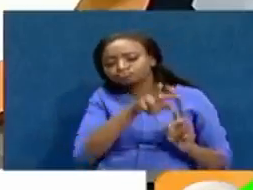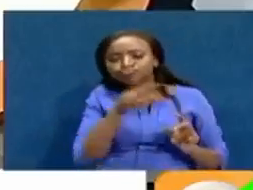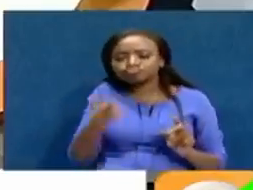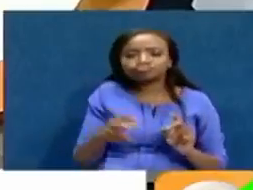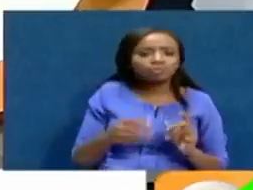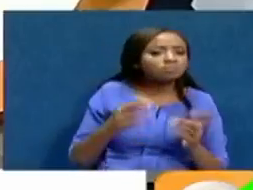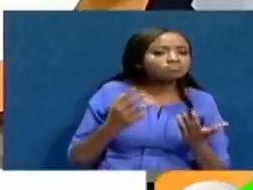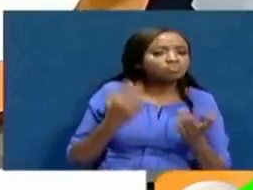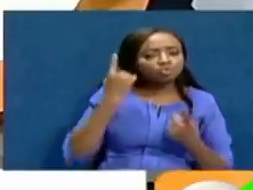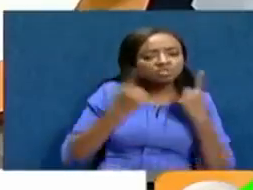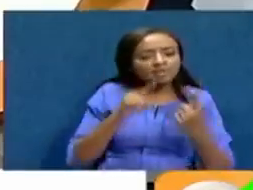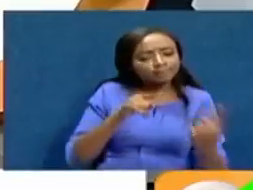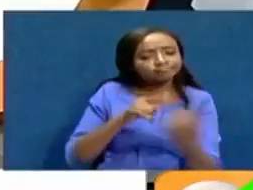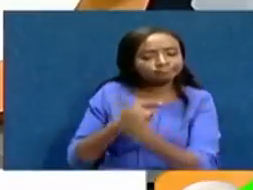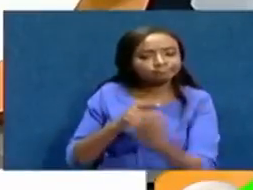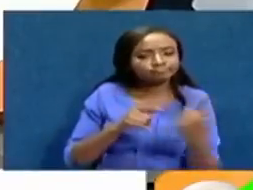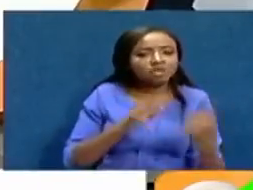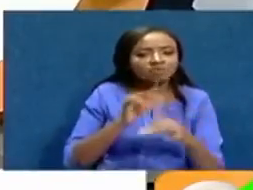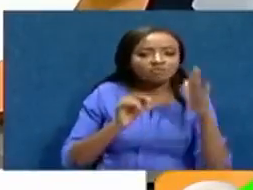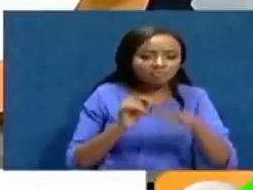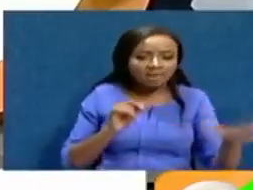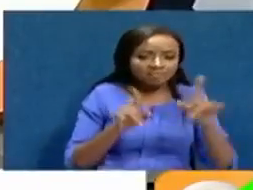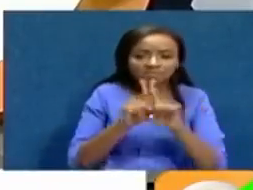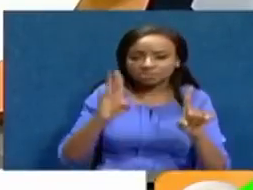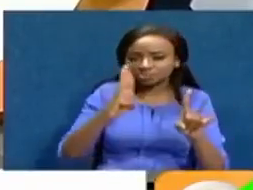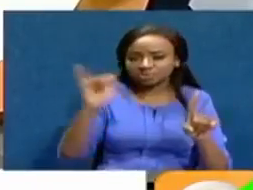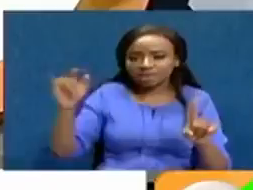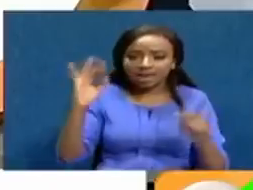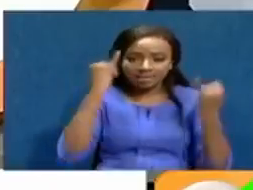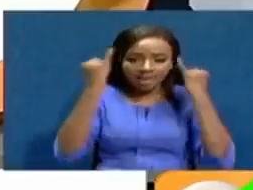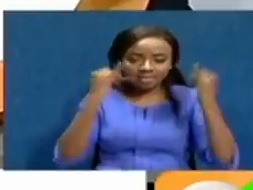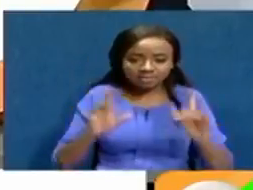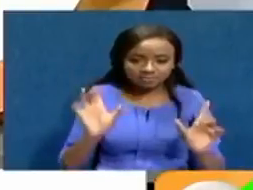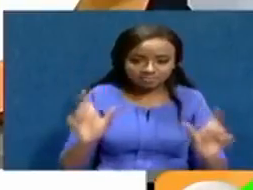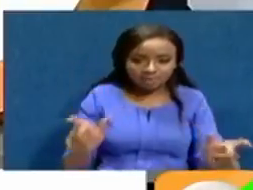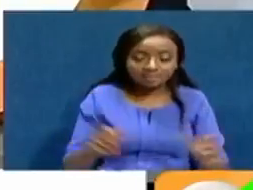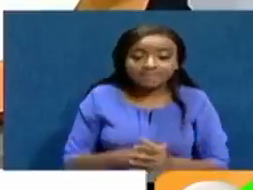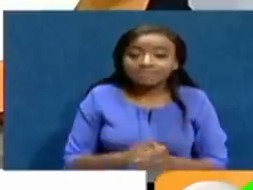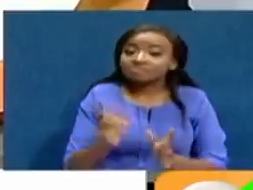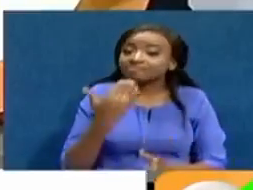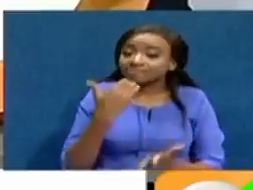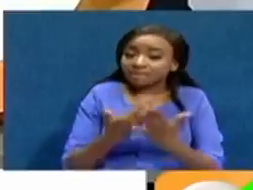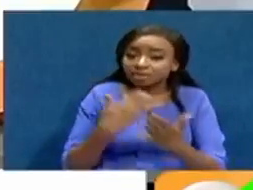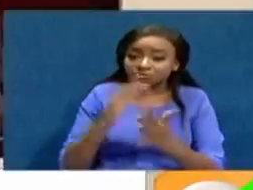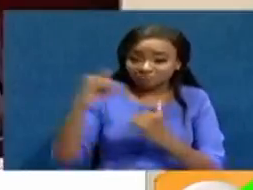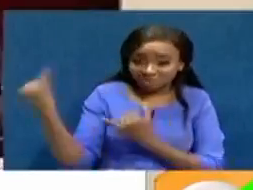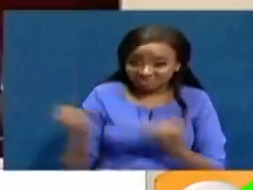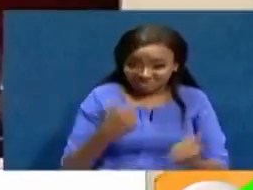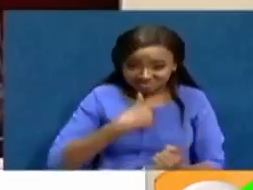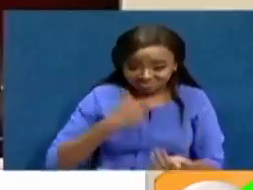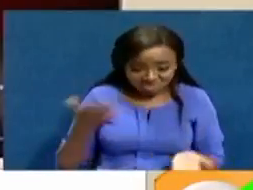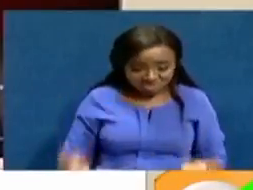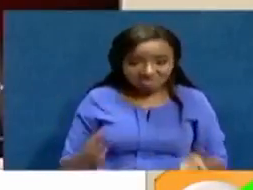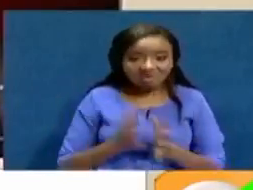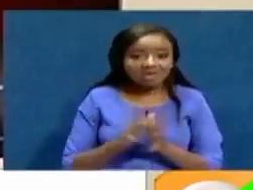IABC, considering these two positions, from Parliament and from BBI? Well, first of all, thank you for your invitation, and thank you